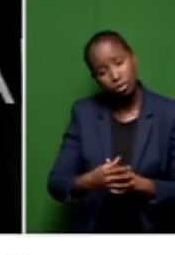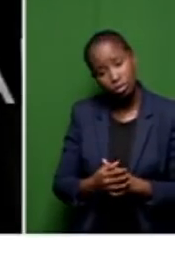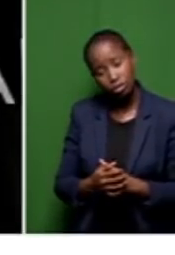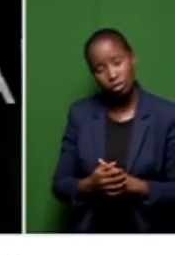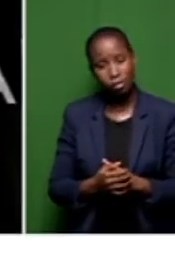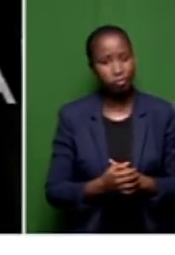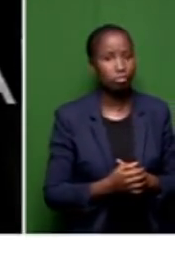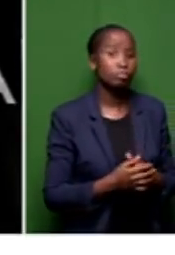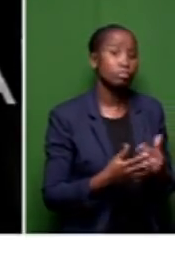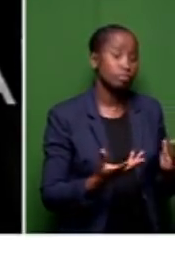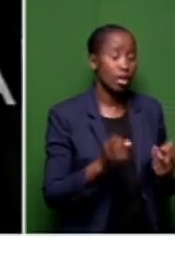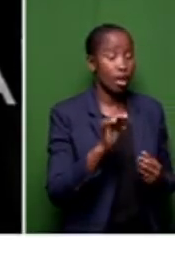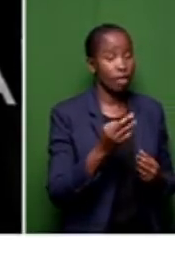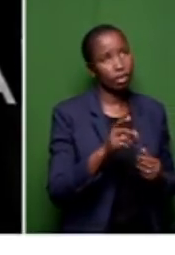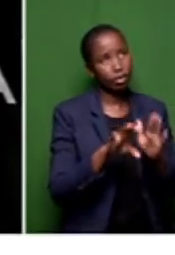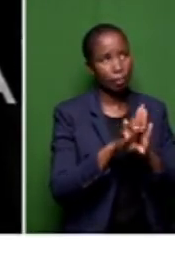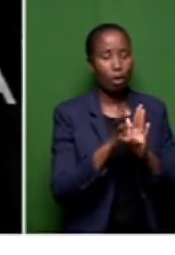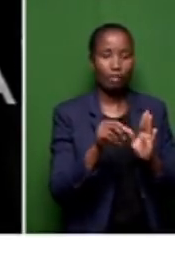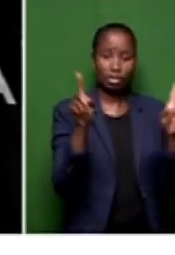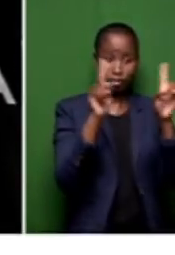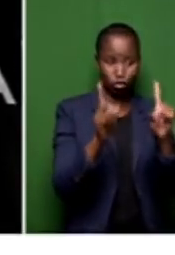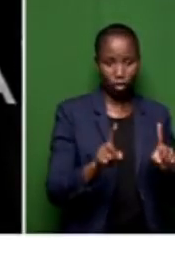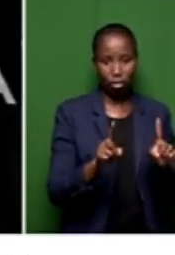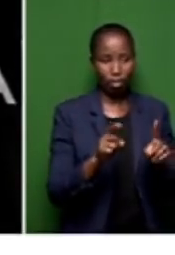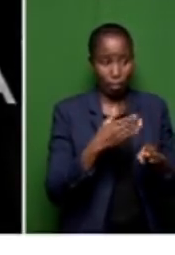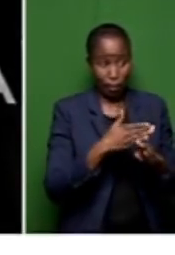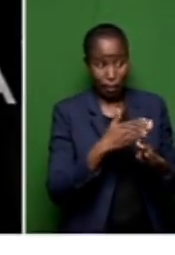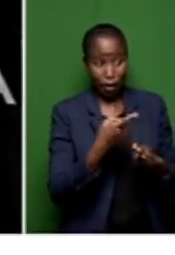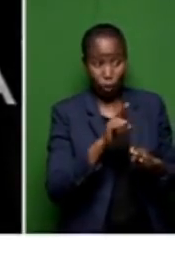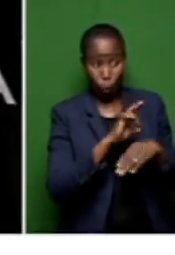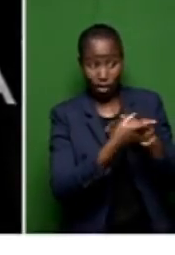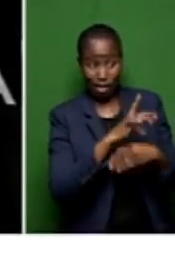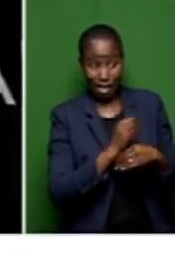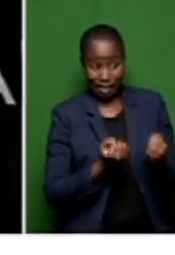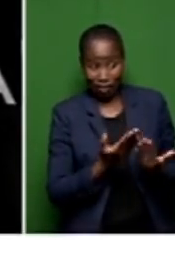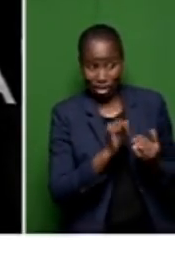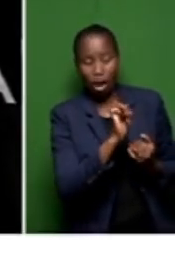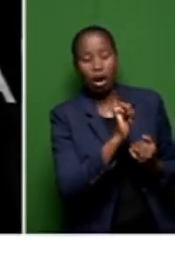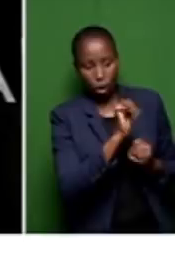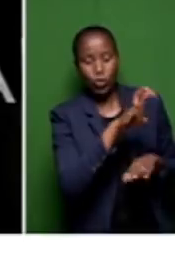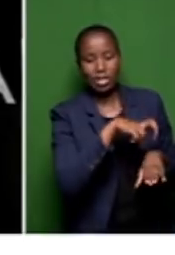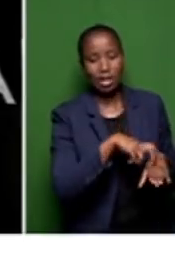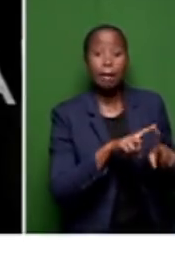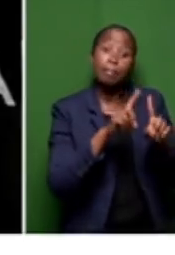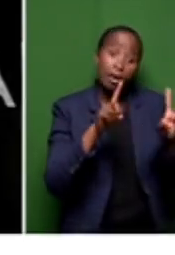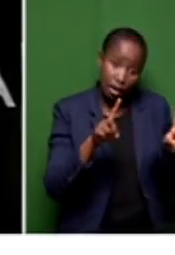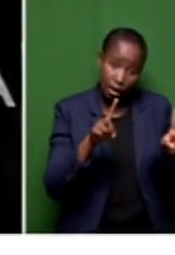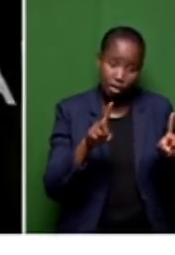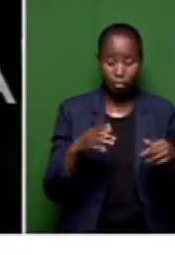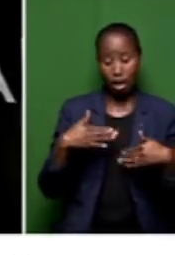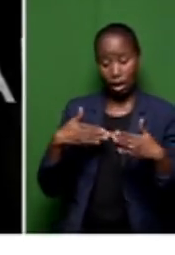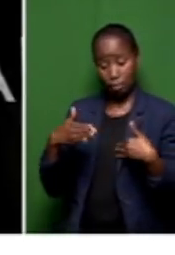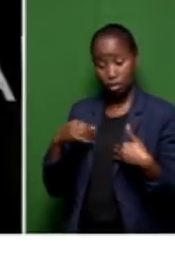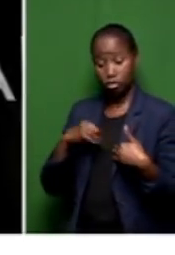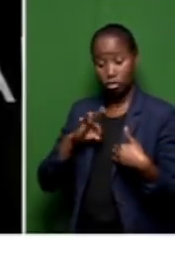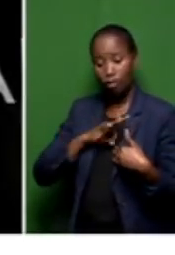if there is a specialized skill that is needed from a consultant, that service is acquired. But we have a very capable administration